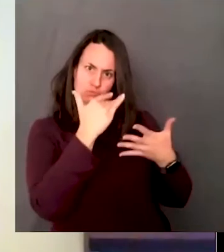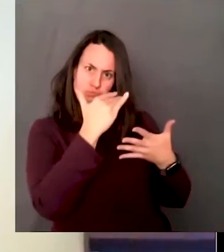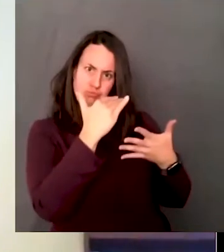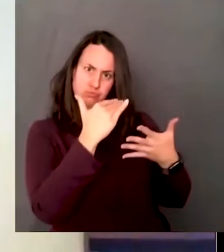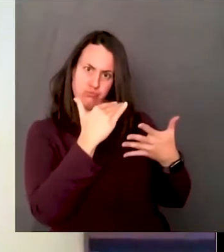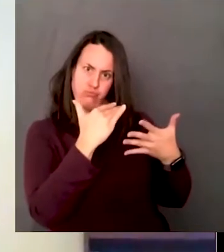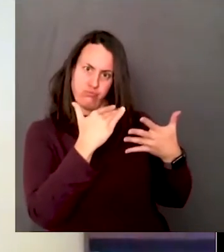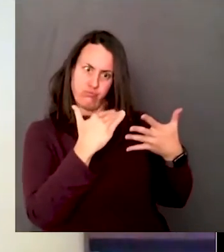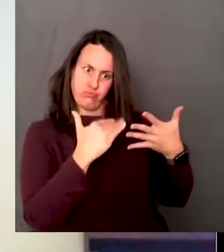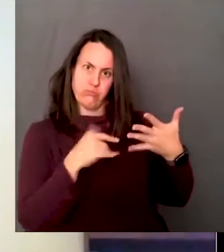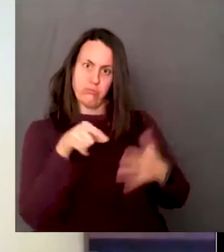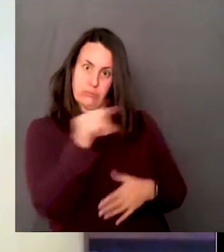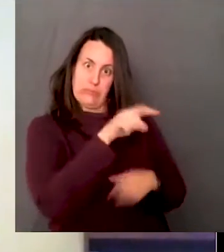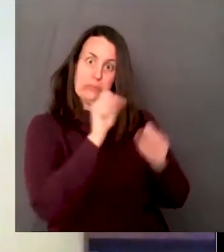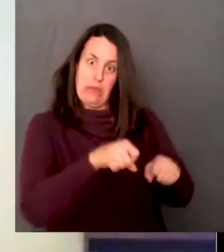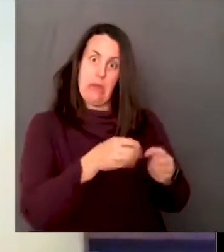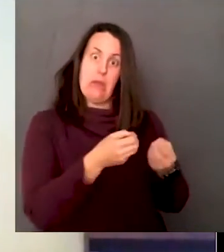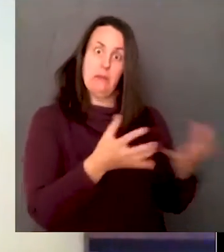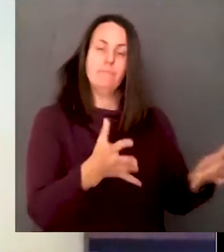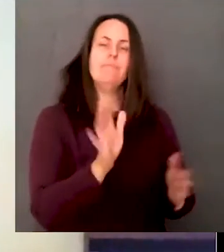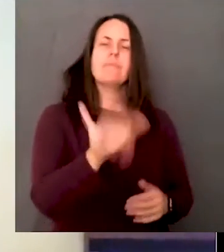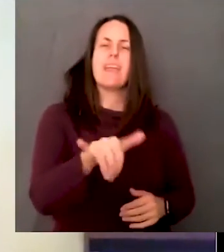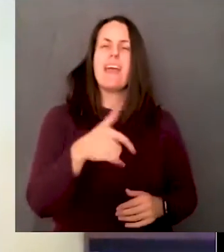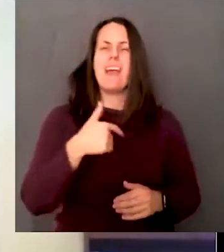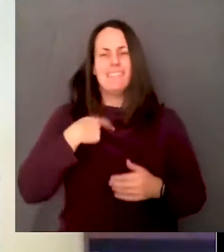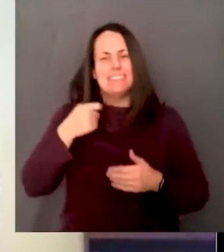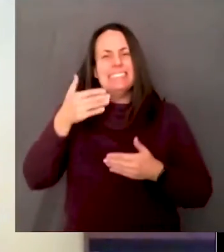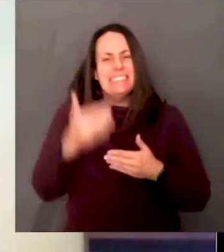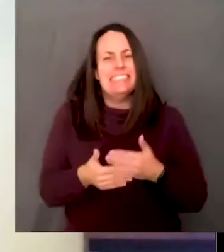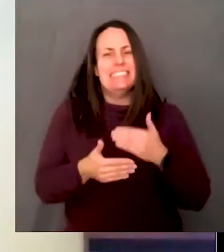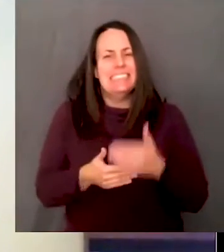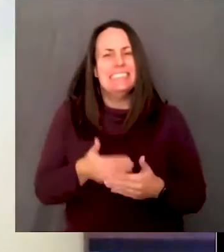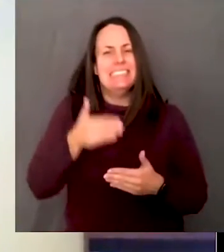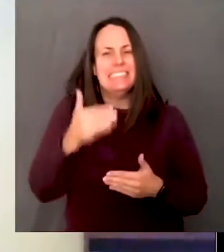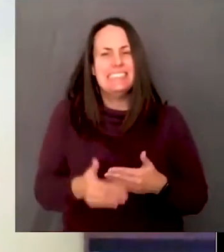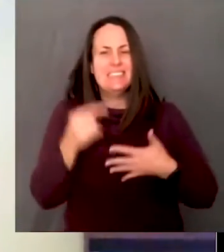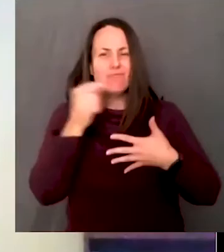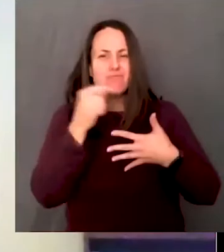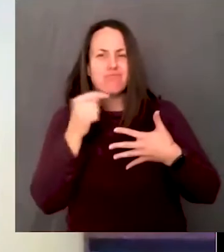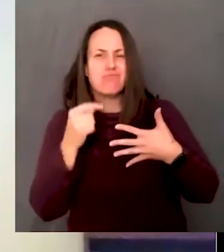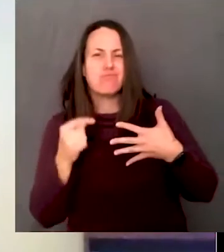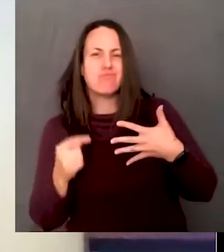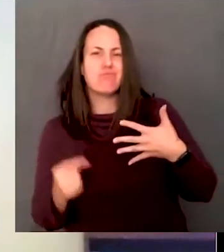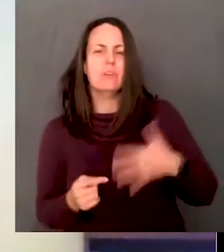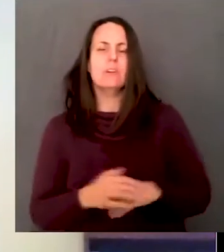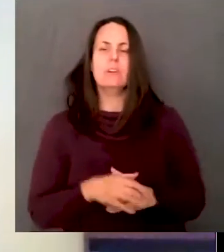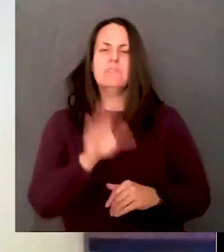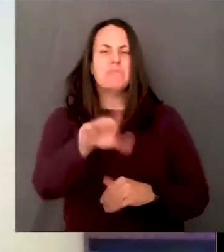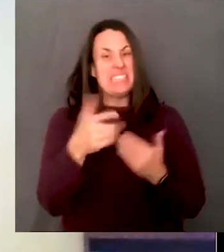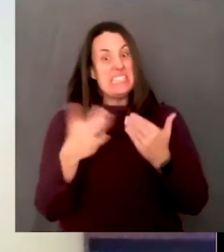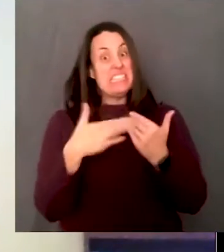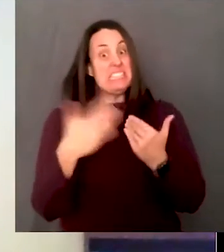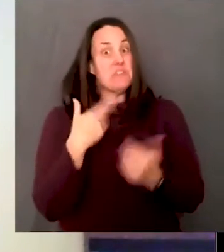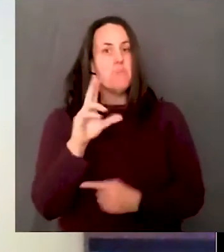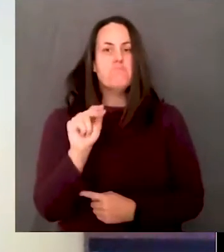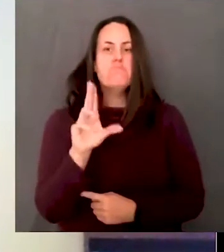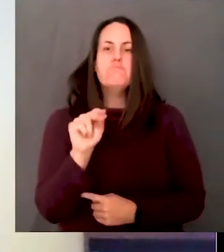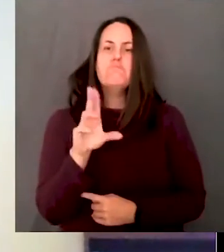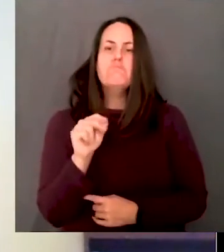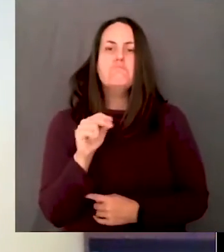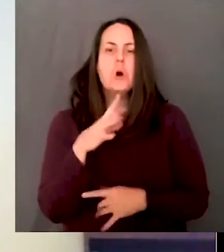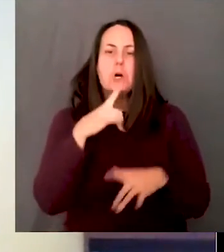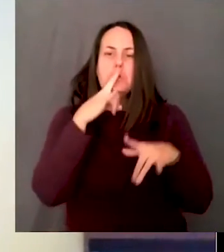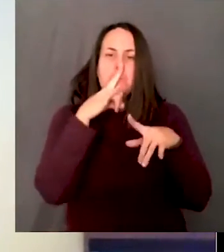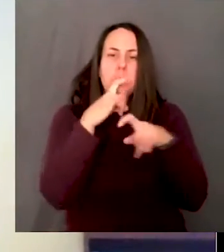This is a complex process and we are ready for it, but it will take time to vaccinate all of those in phase